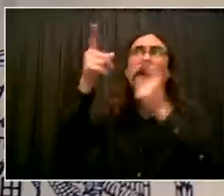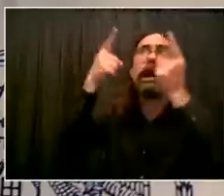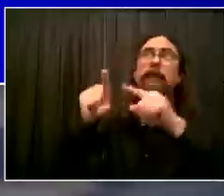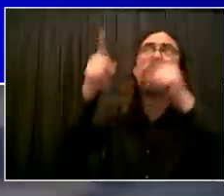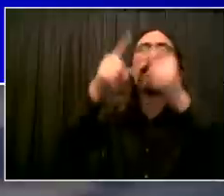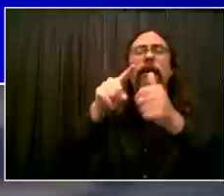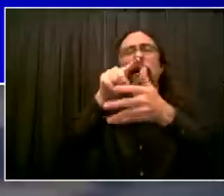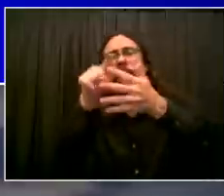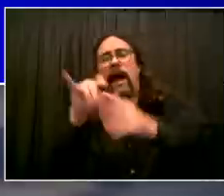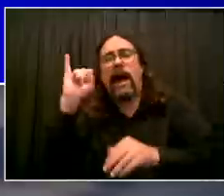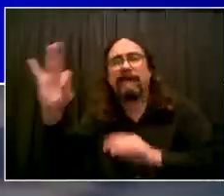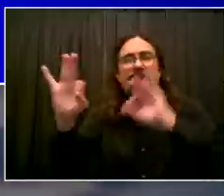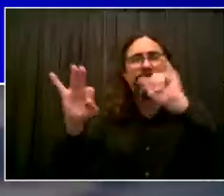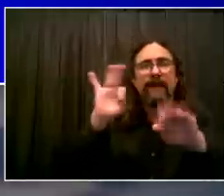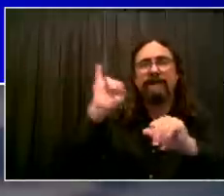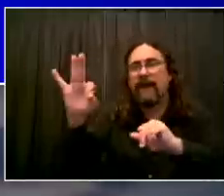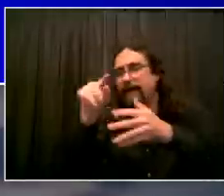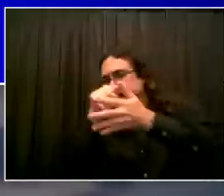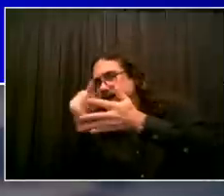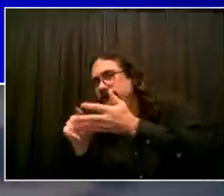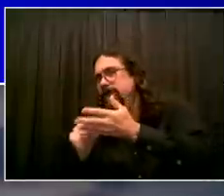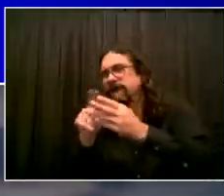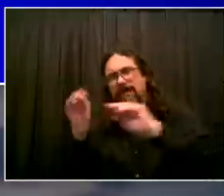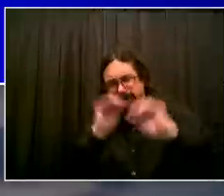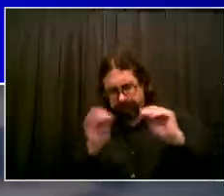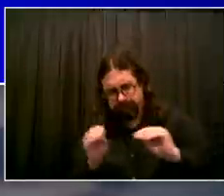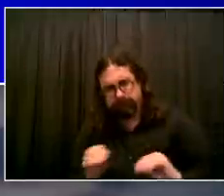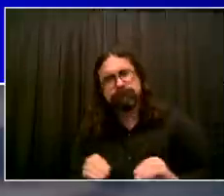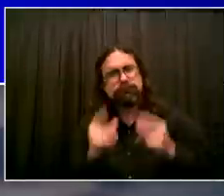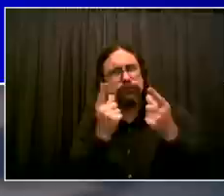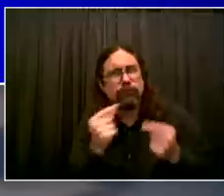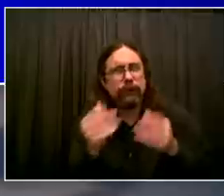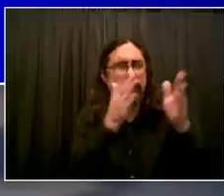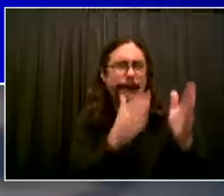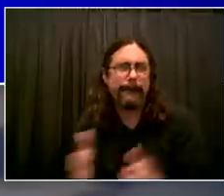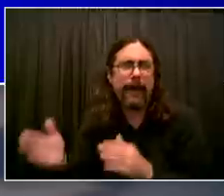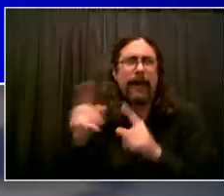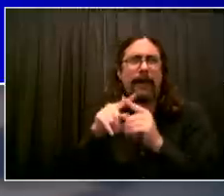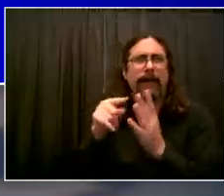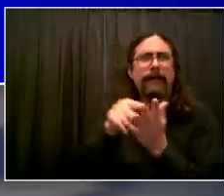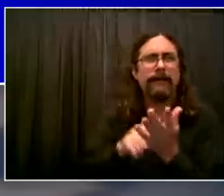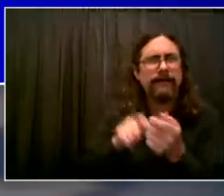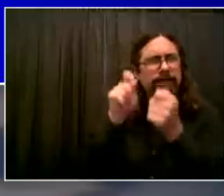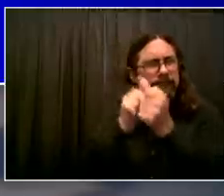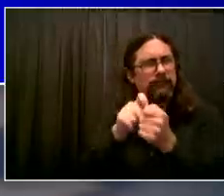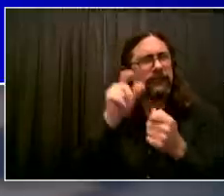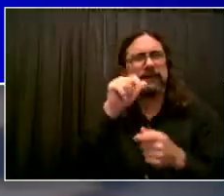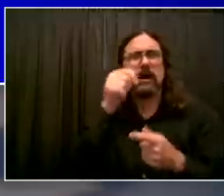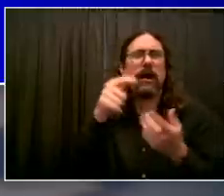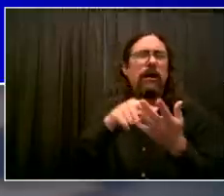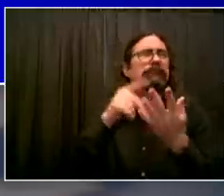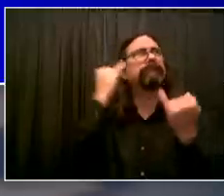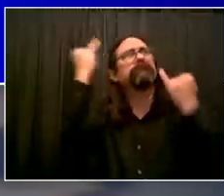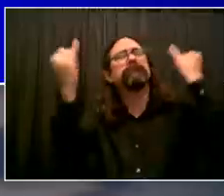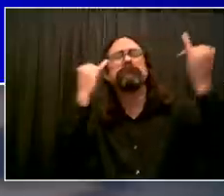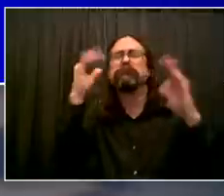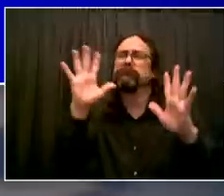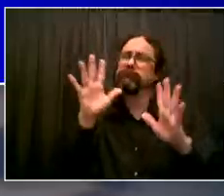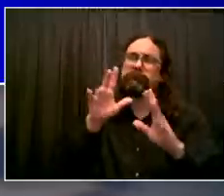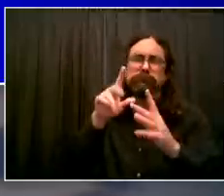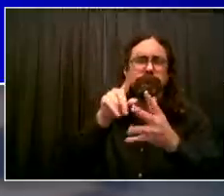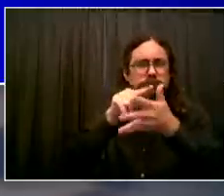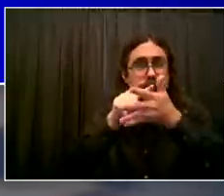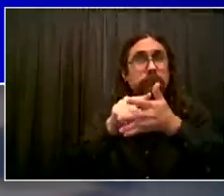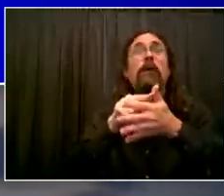playbook, real game plan for how we're going to address extreme weather. Now, it begins with some of things we've started to talk about already.